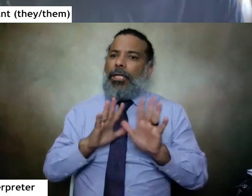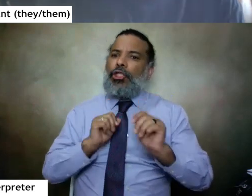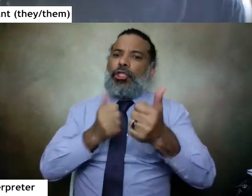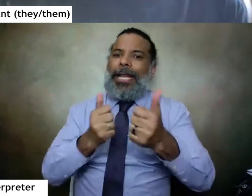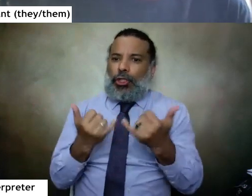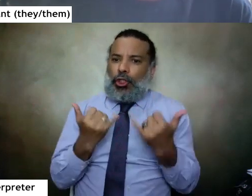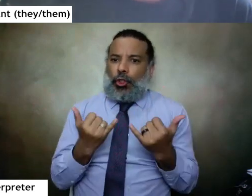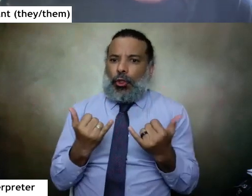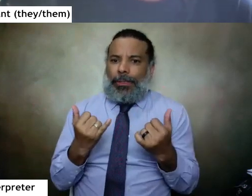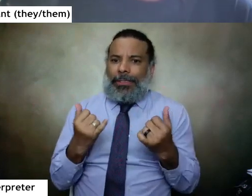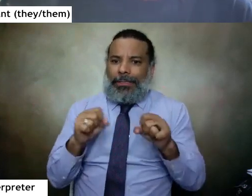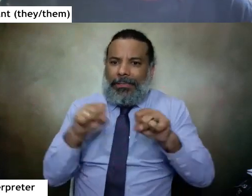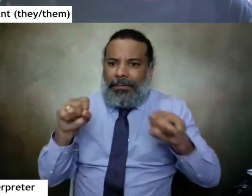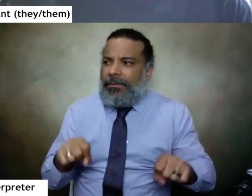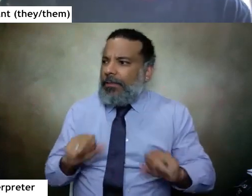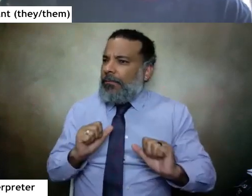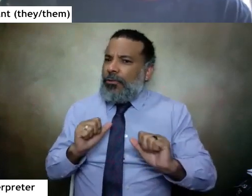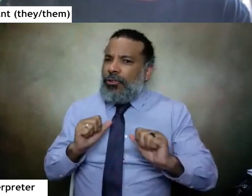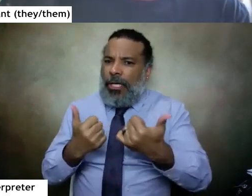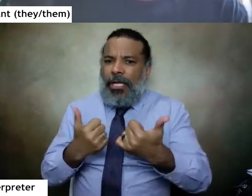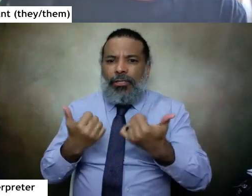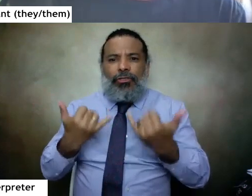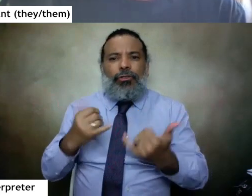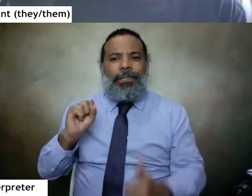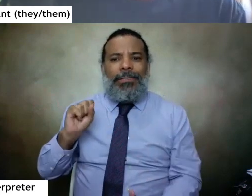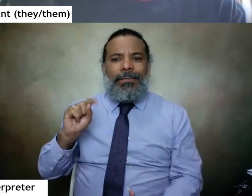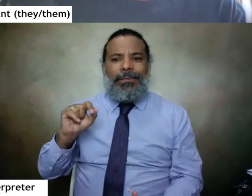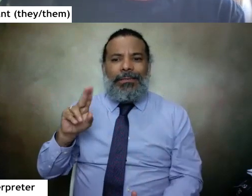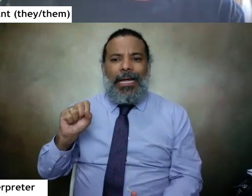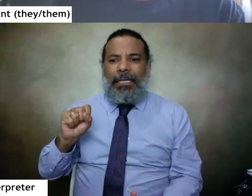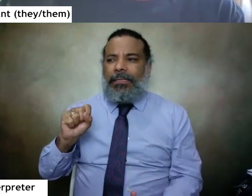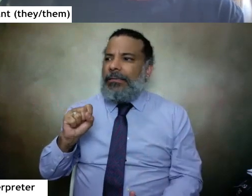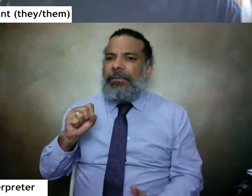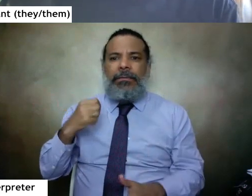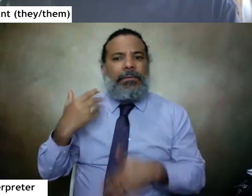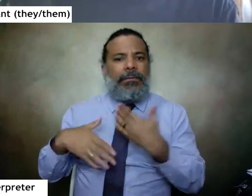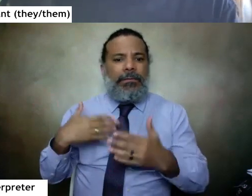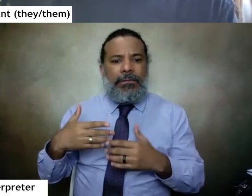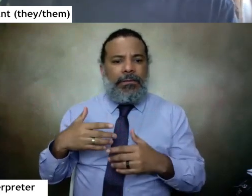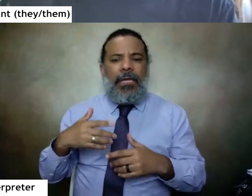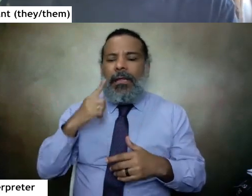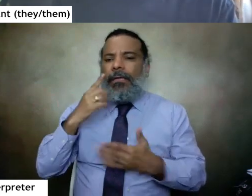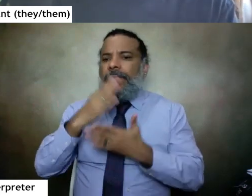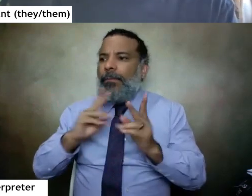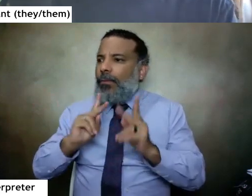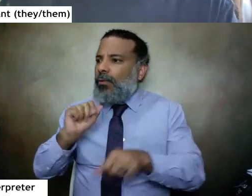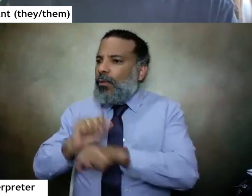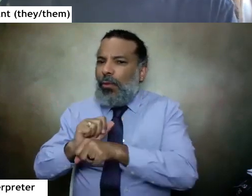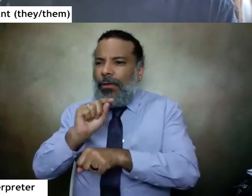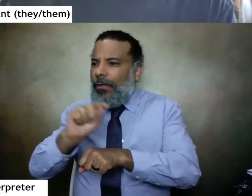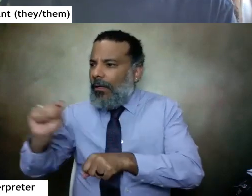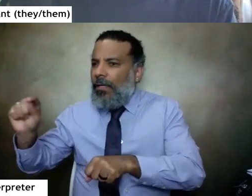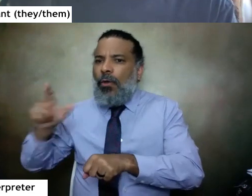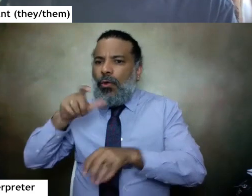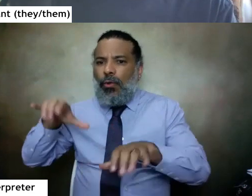the current status of things the current ways that things are done um i think about ursula kay leguin's work all the time um